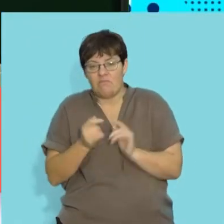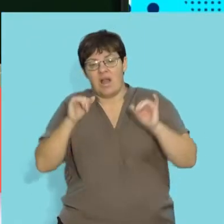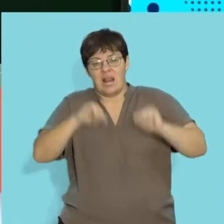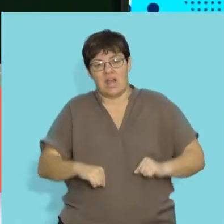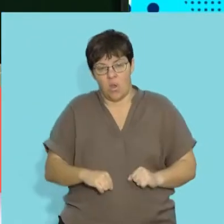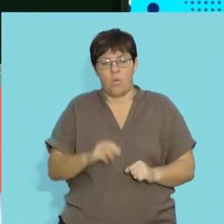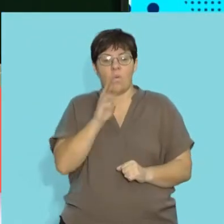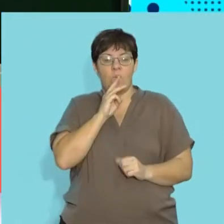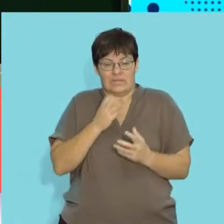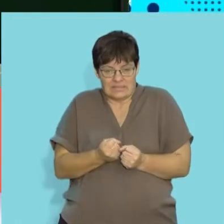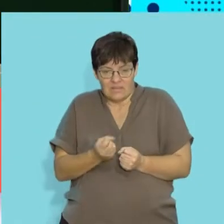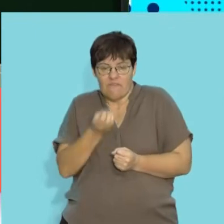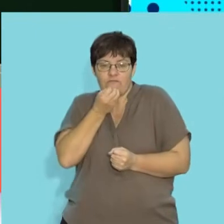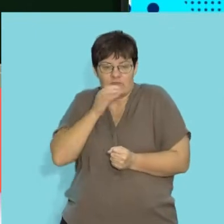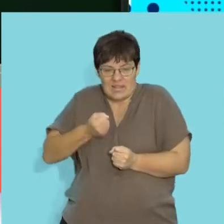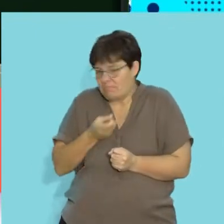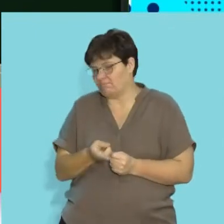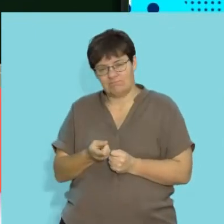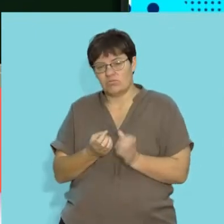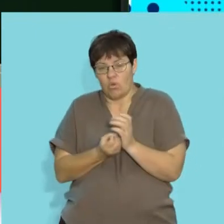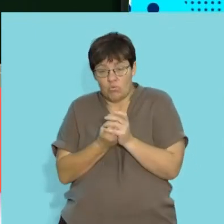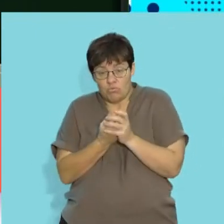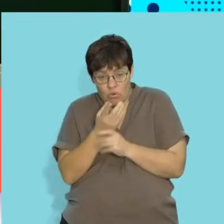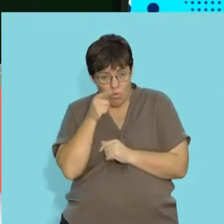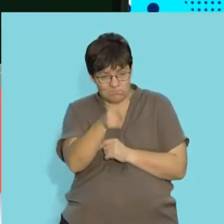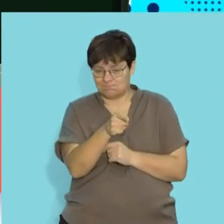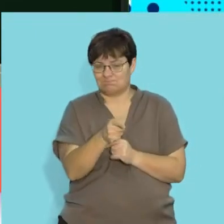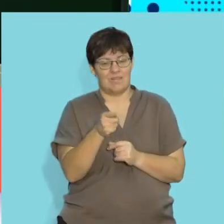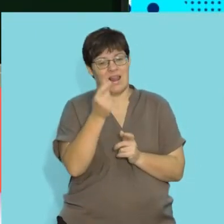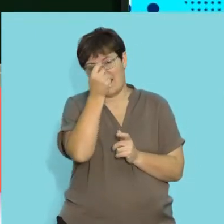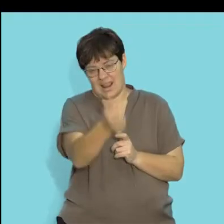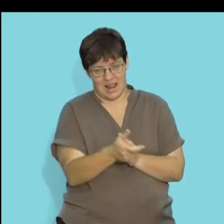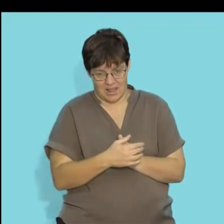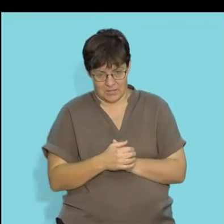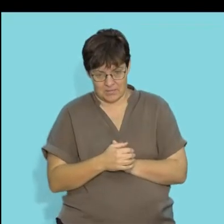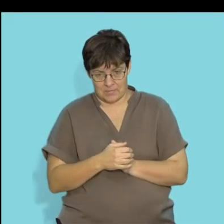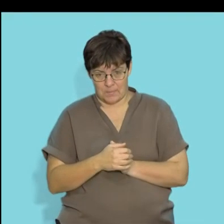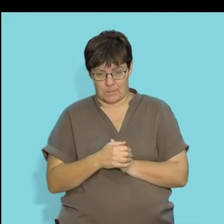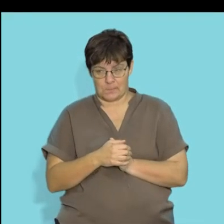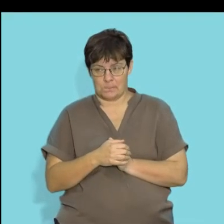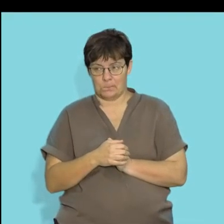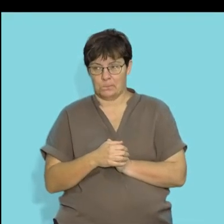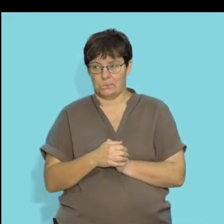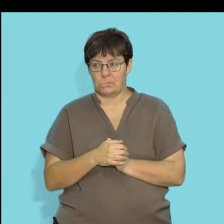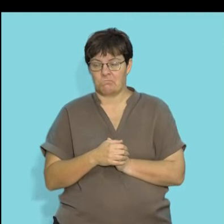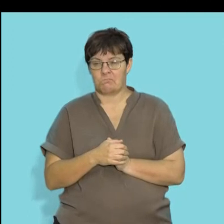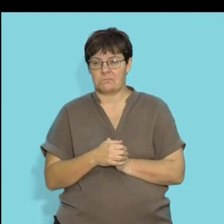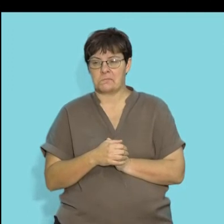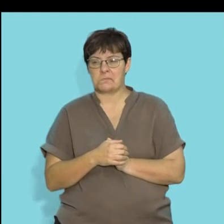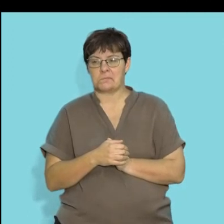allow for the retention of nutrients. And so this would be significant in areas that are mountainous or hilly.